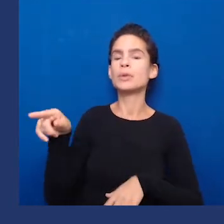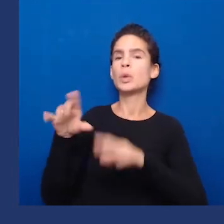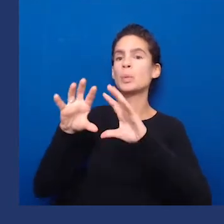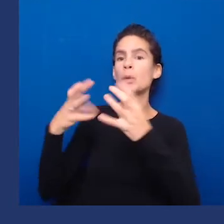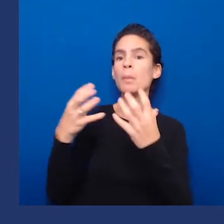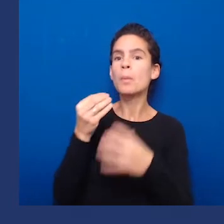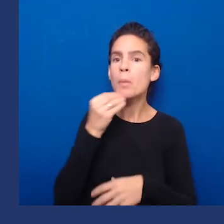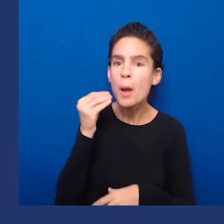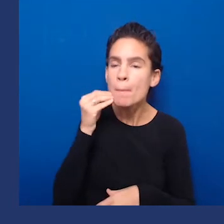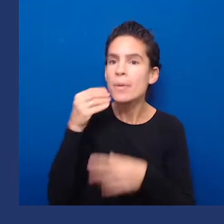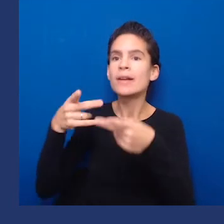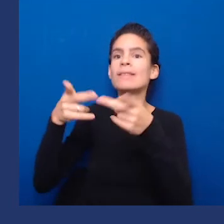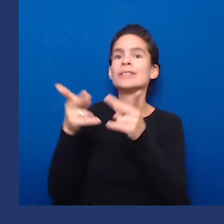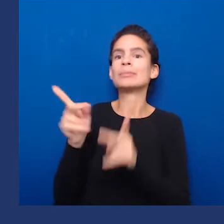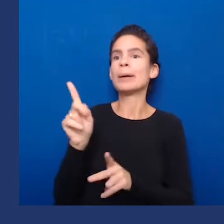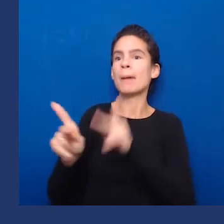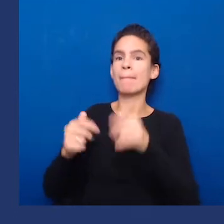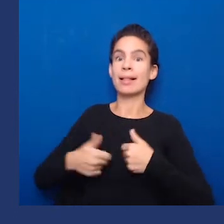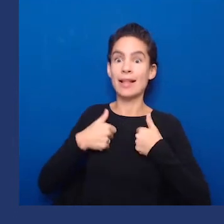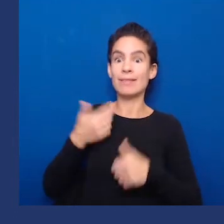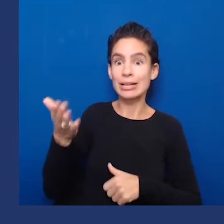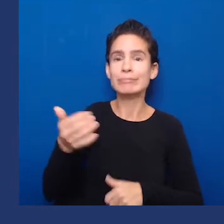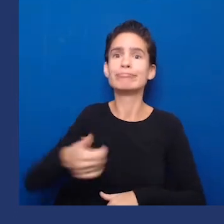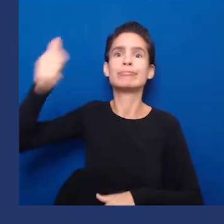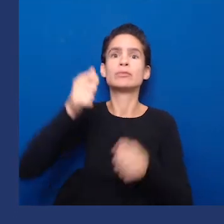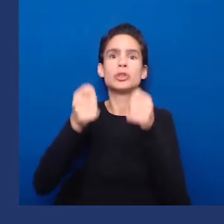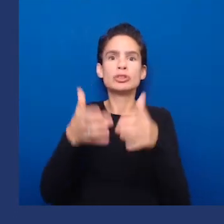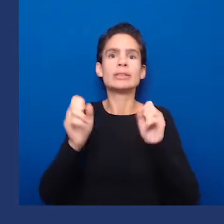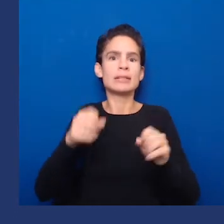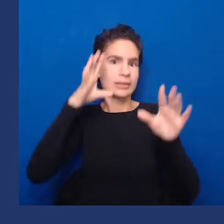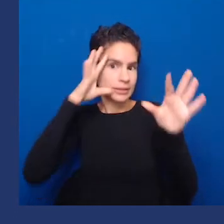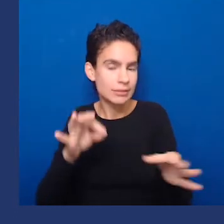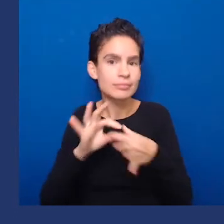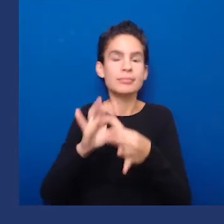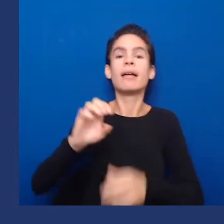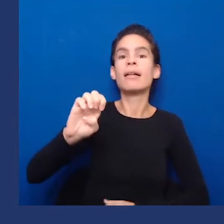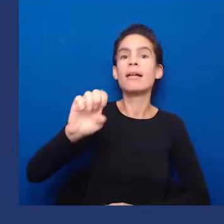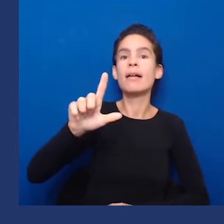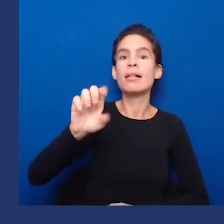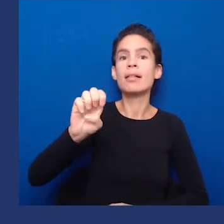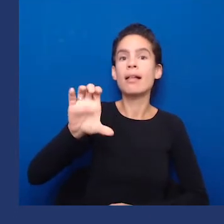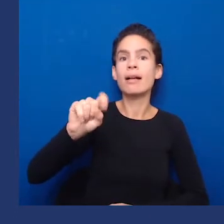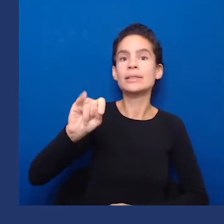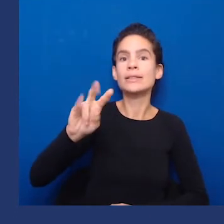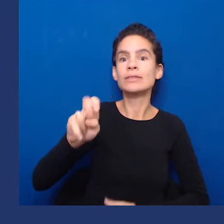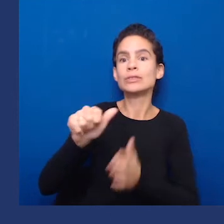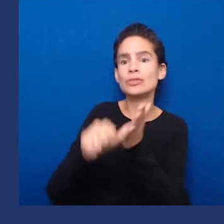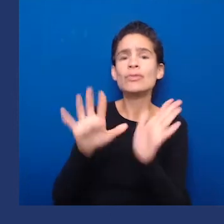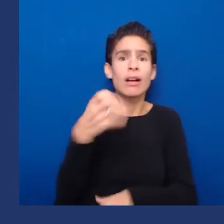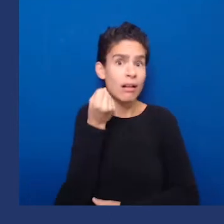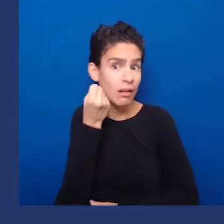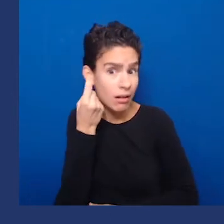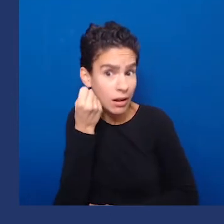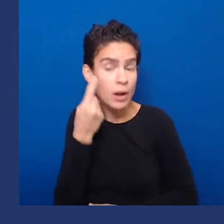surgery. The caveat is that two doctors who aren't associated with the facility have to determine that it's necessary. So,